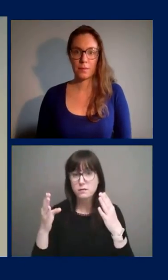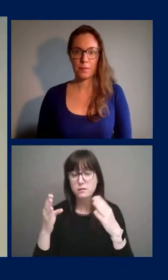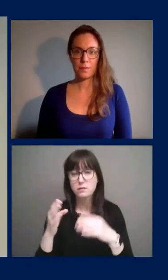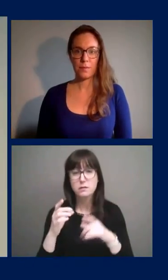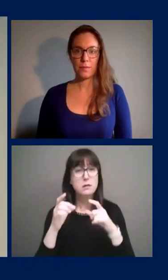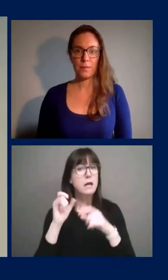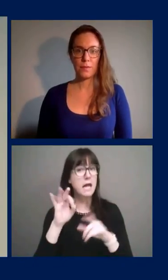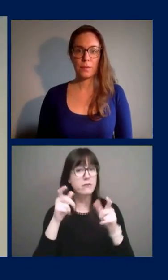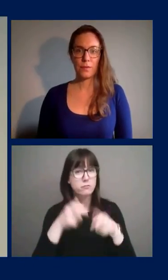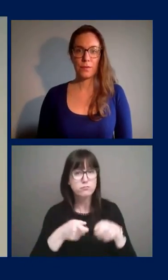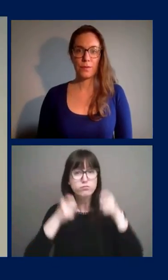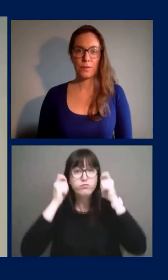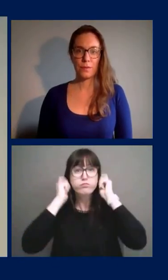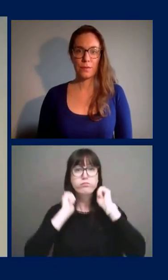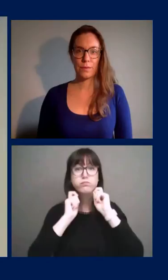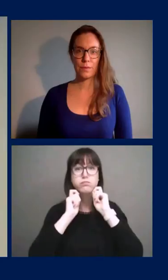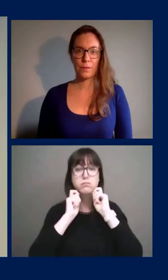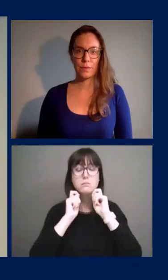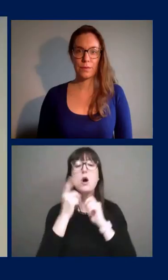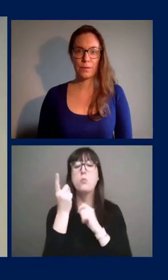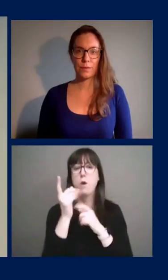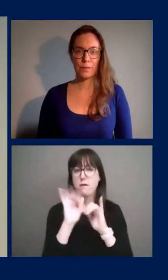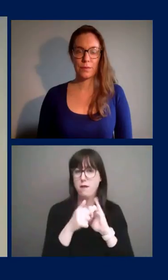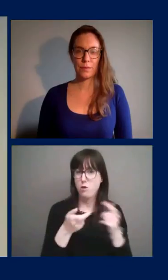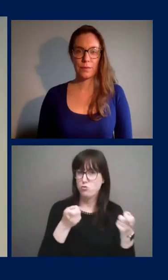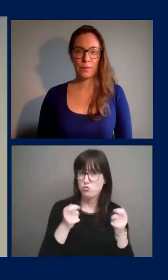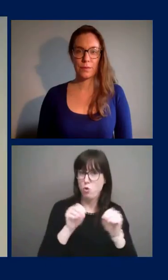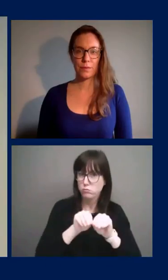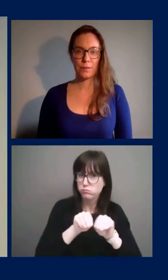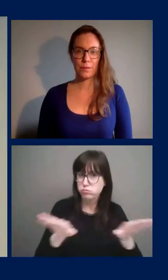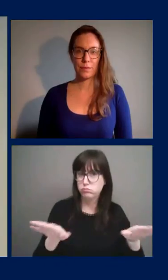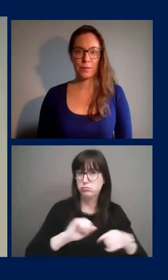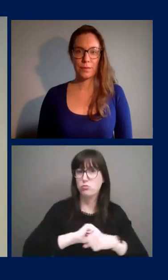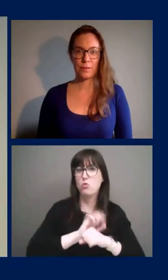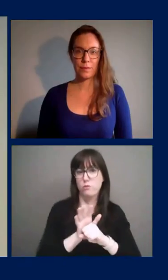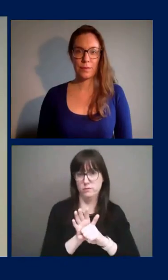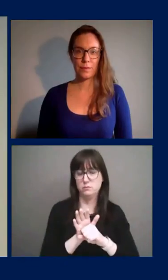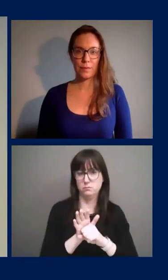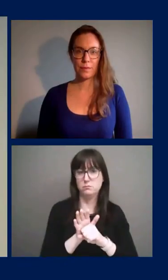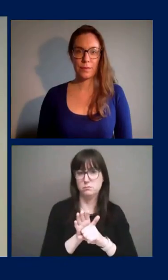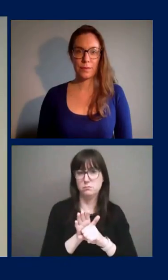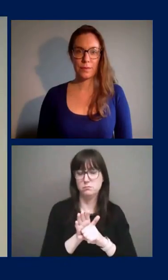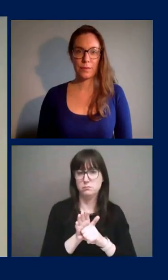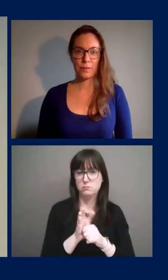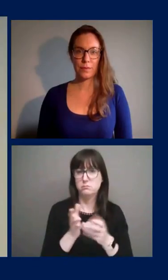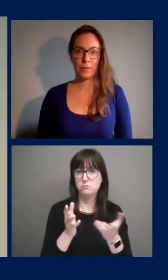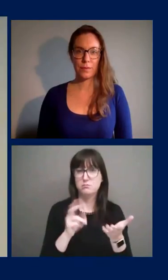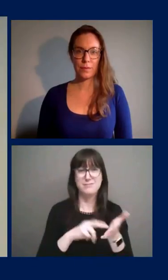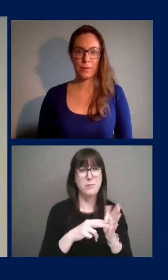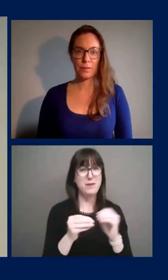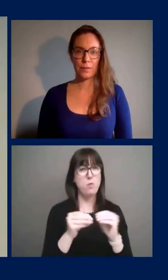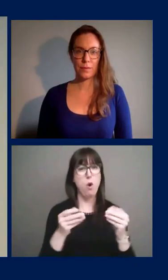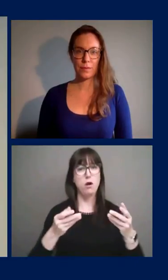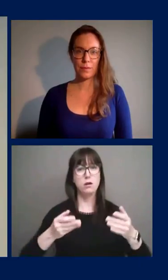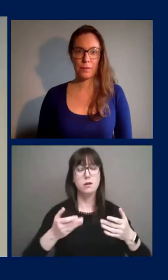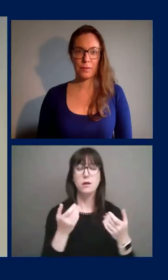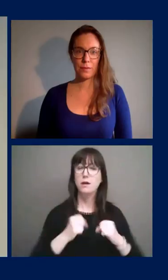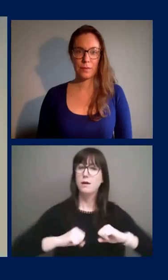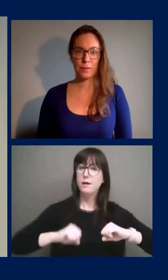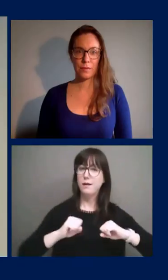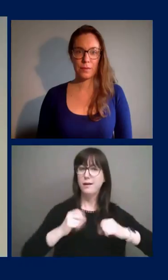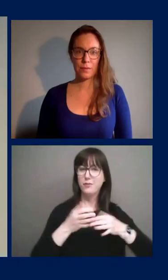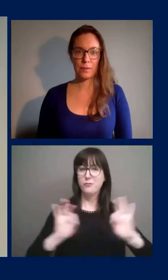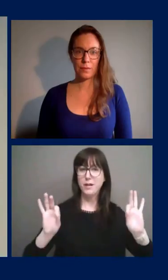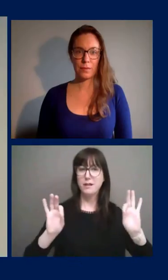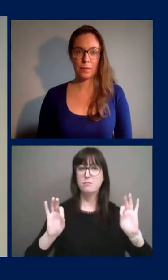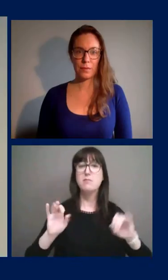that allows the city to control the spread of transmission, get control of the disease, and have more freedom. We know that some individuals who are